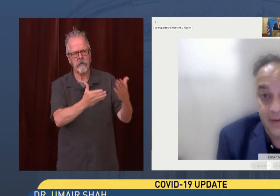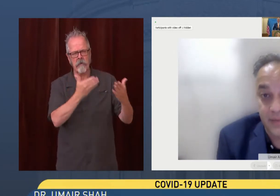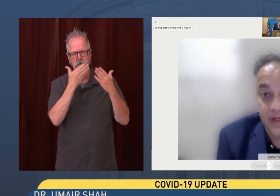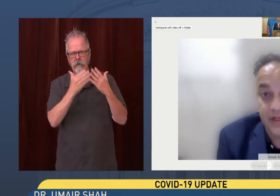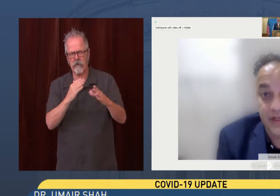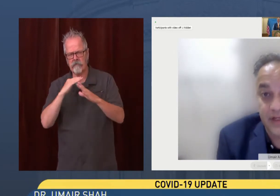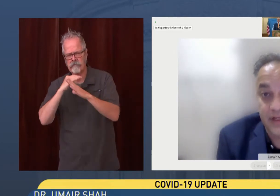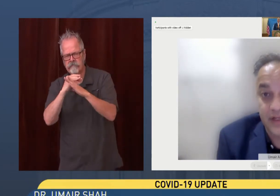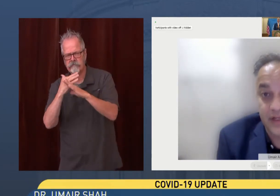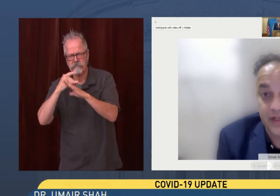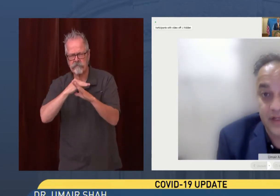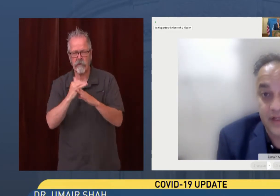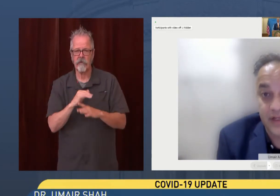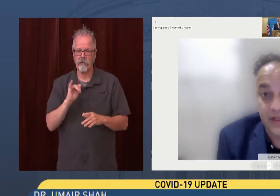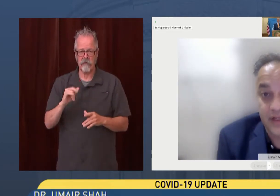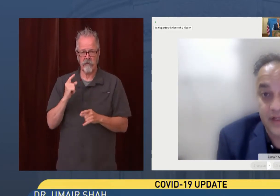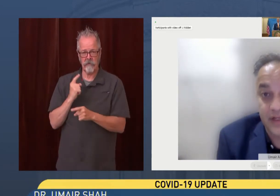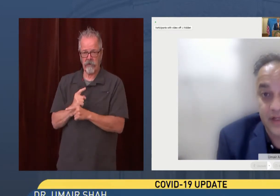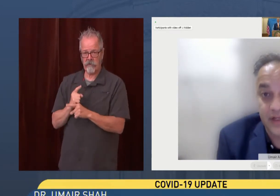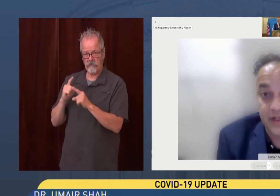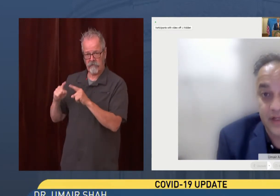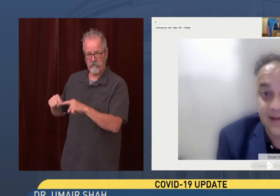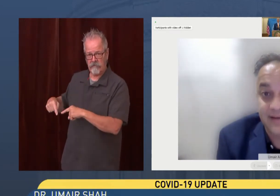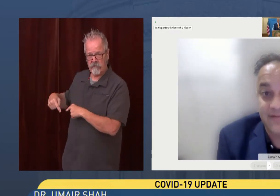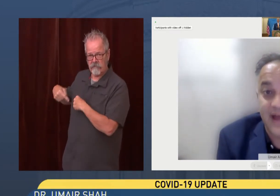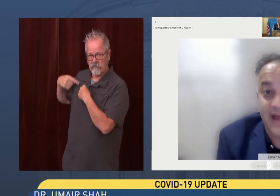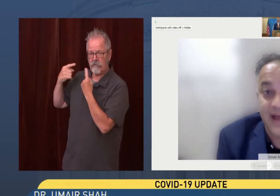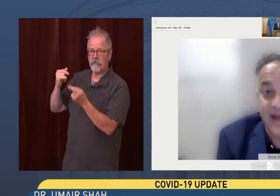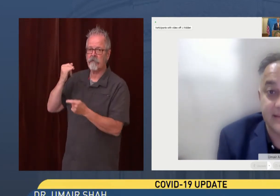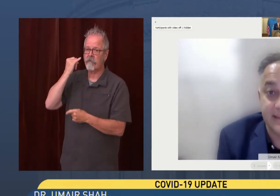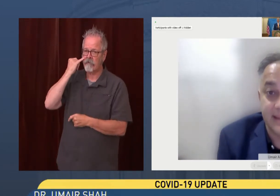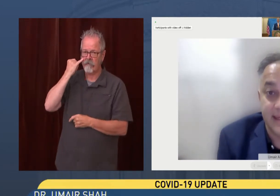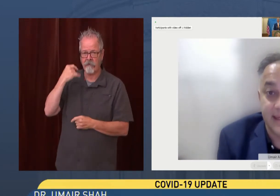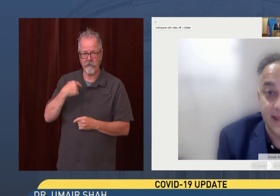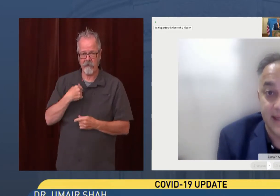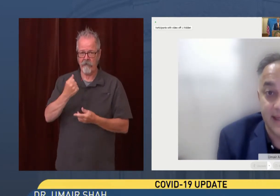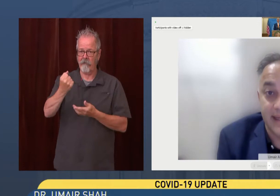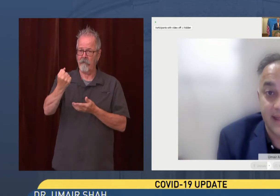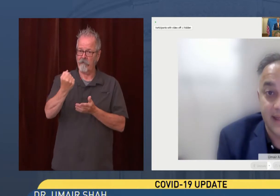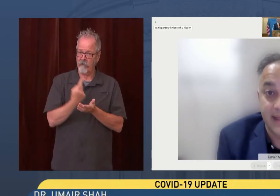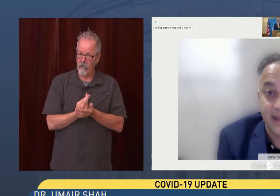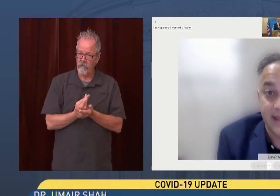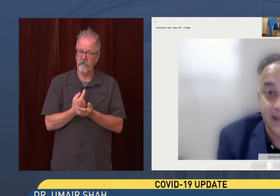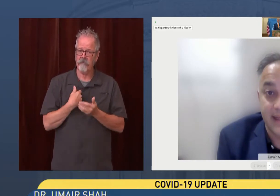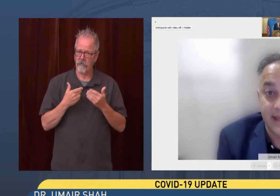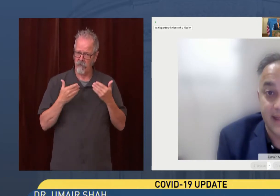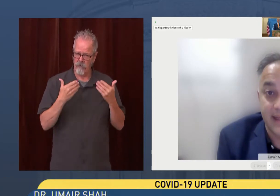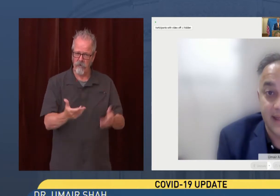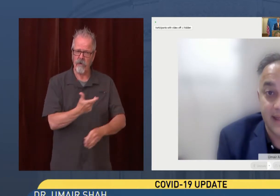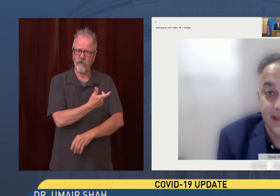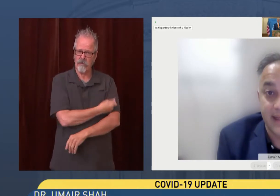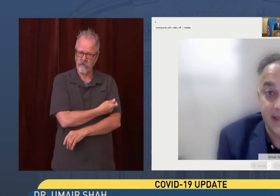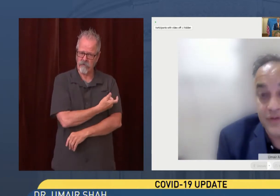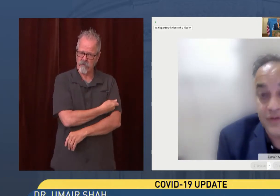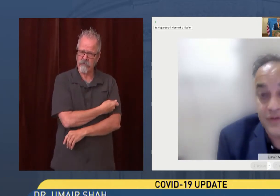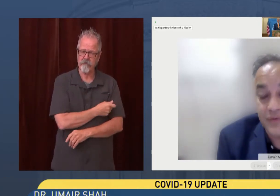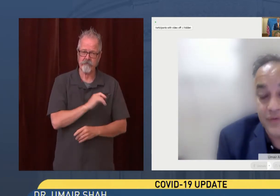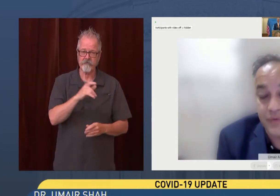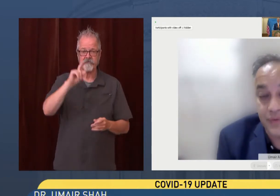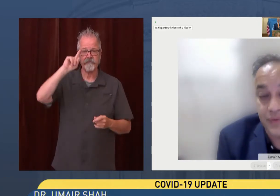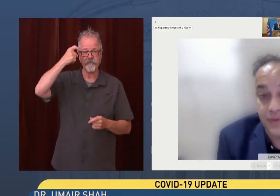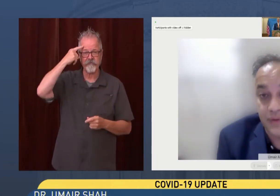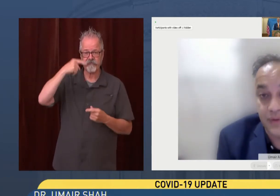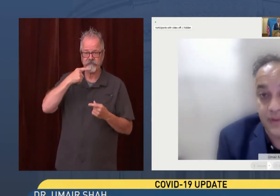which is if eligible, gotten vaccinated. And I think the governor is really pointing out the key message today that vaccines